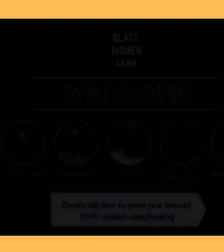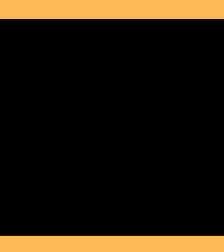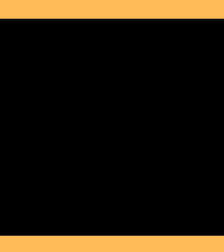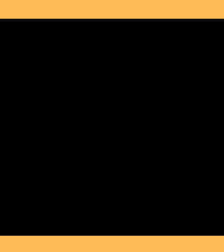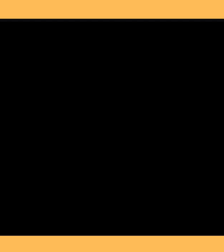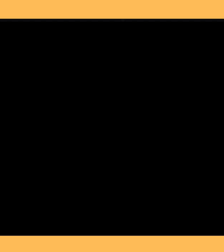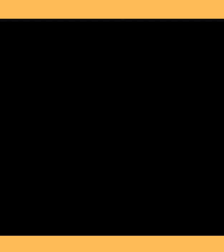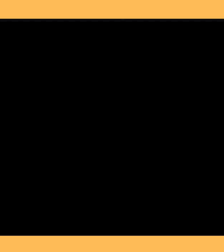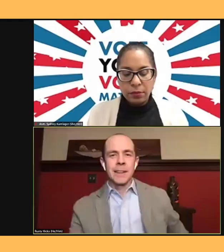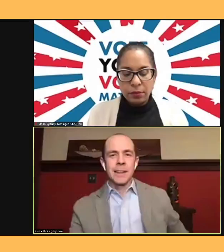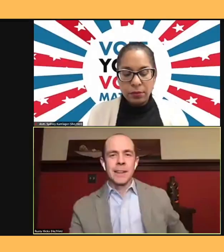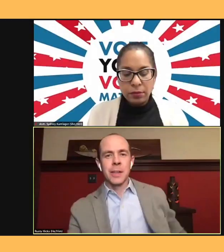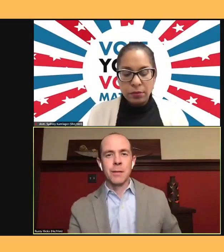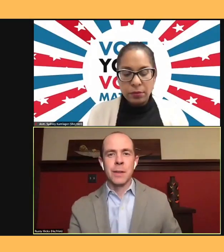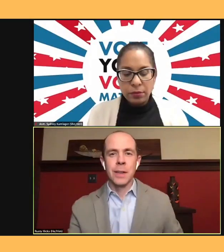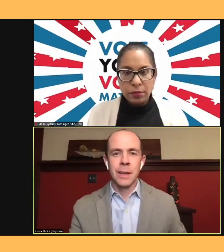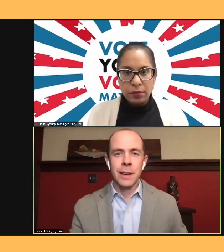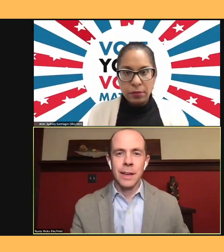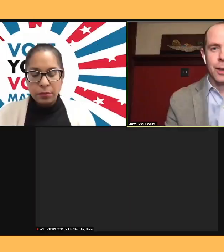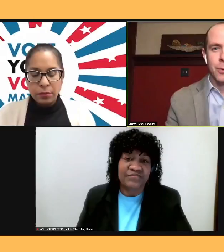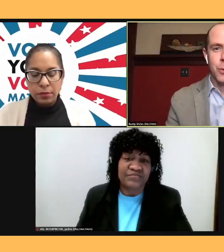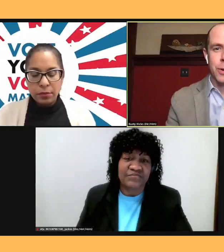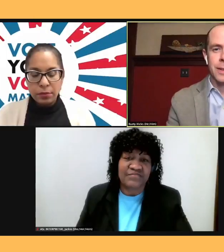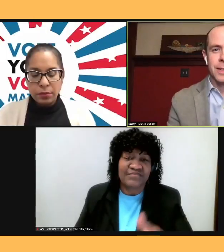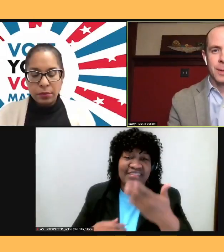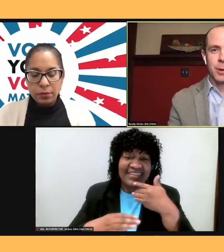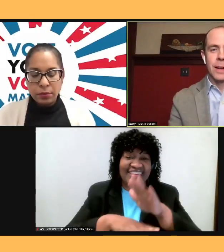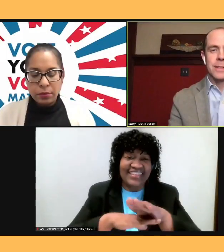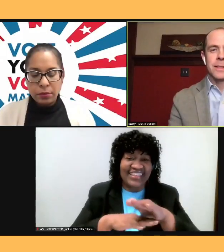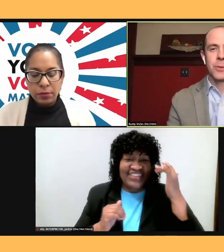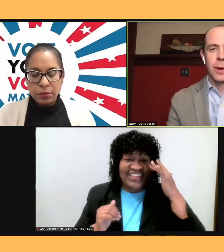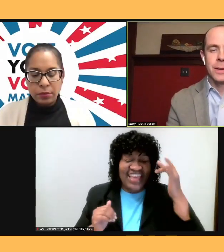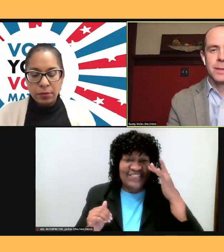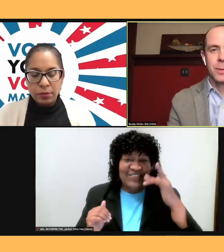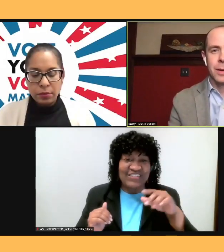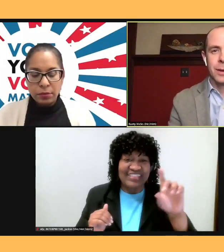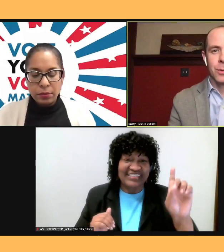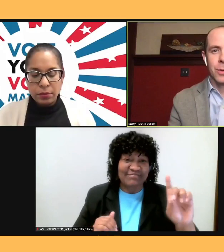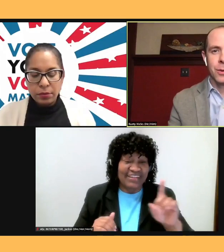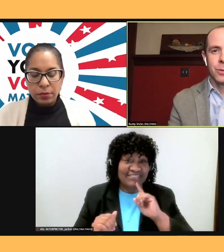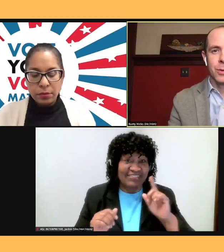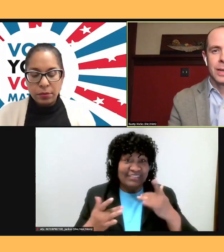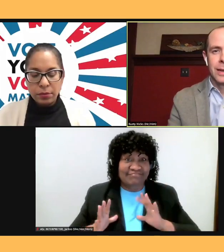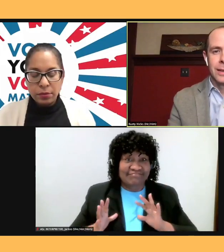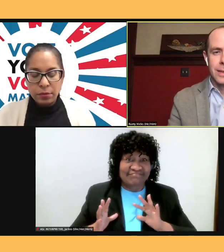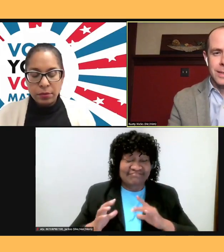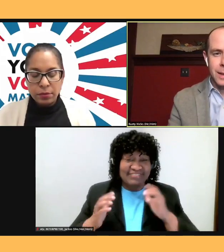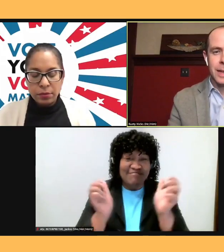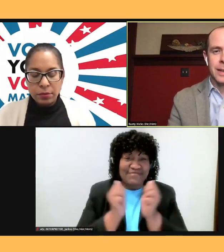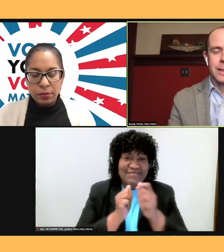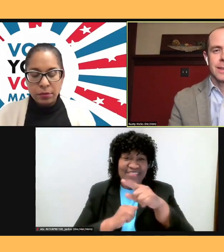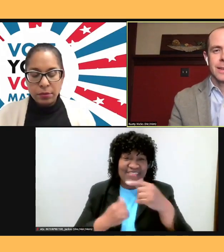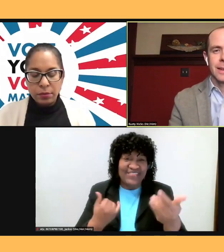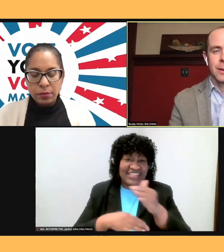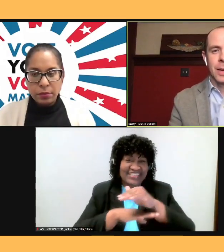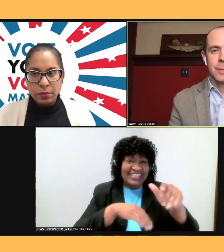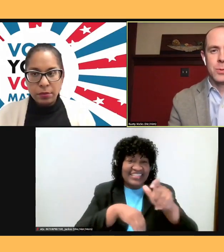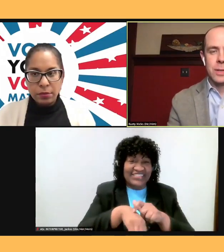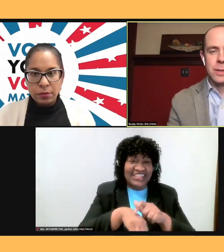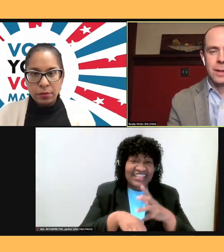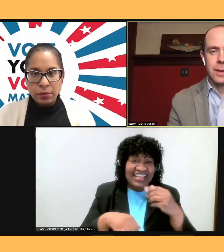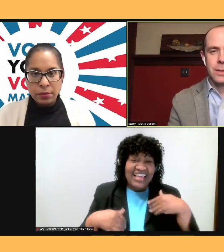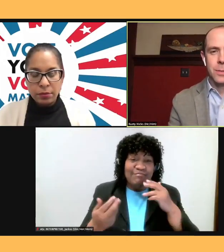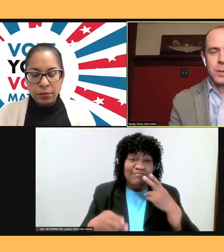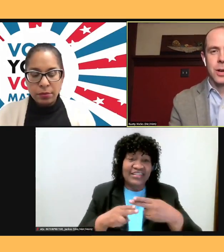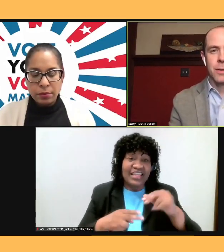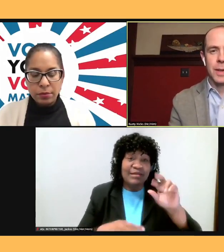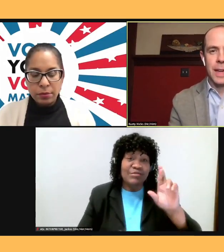Good evening, California Democrats. It's great to be here with you this evening. My name is Rusty Hicks. I'm the chair